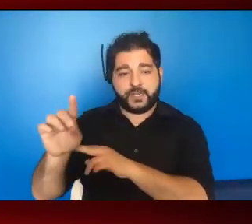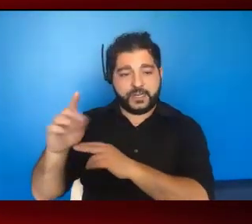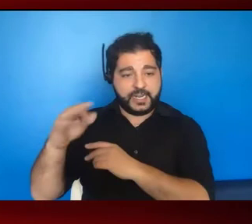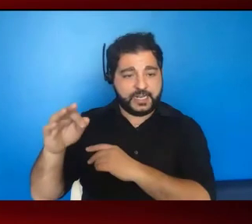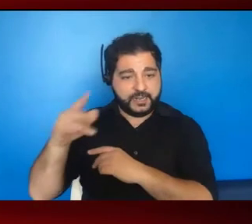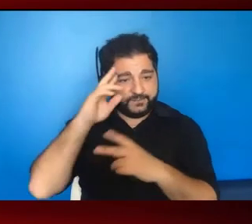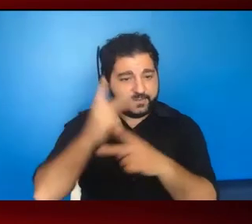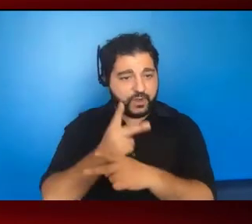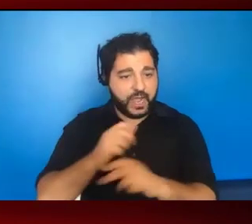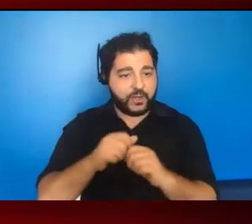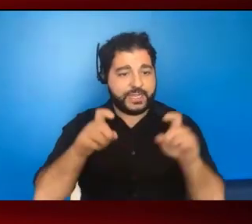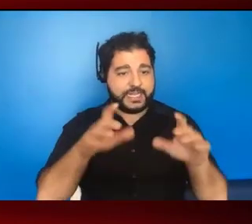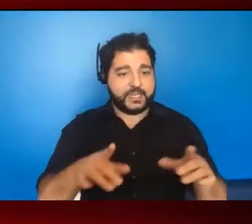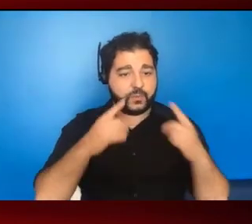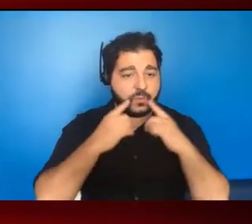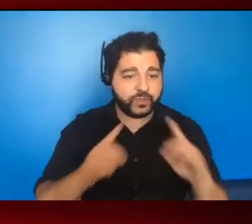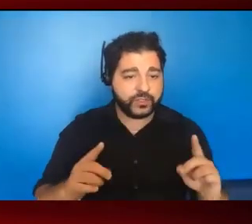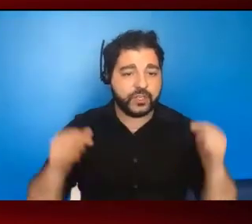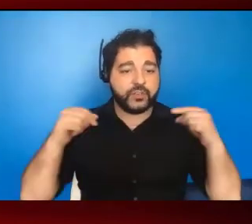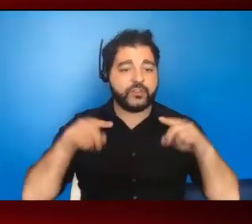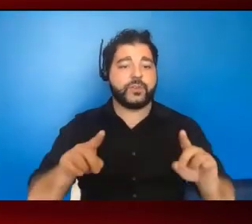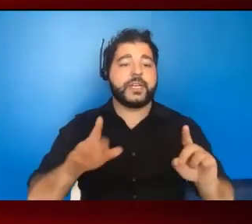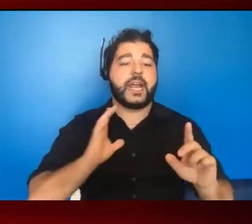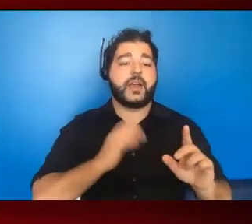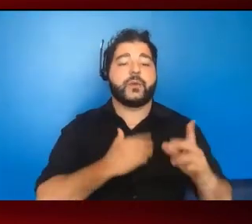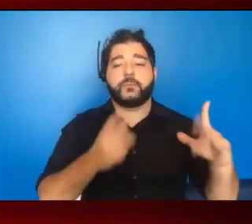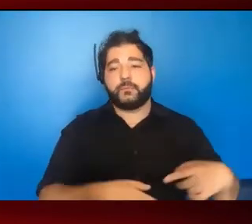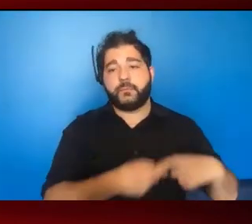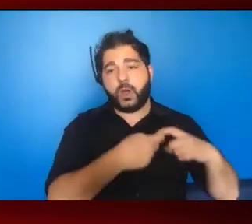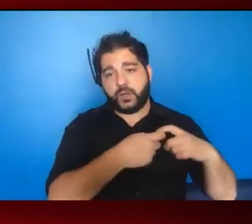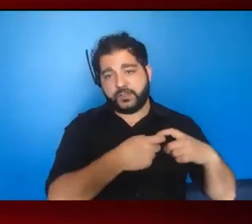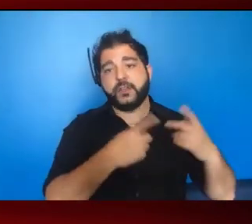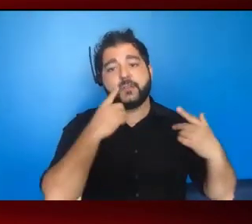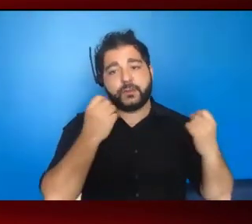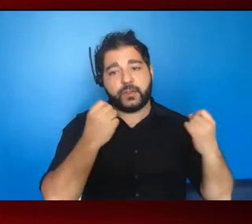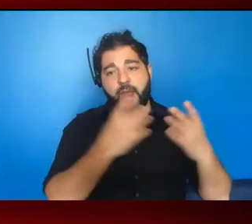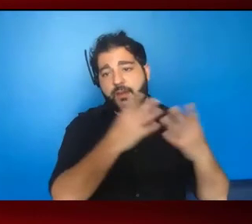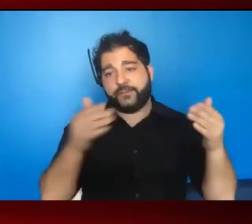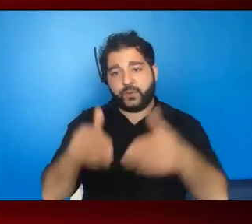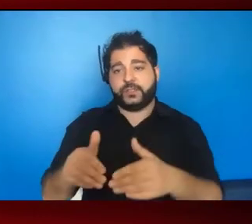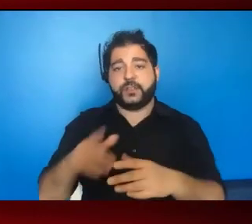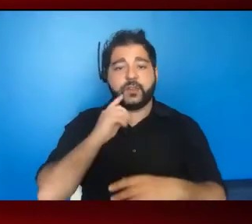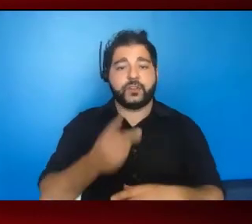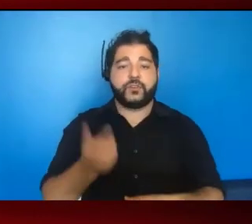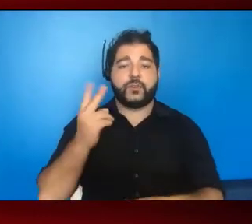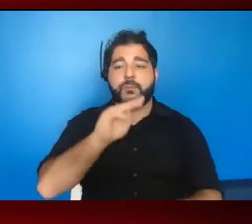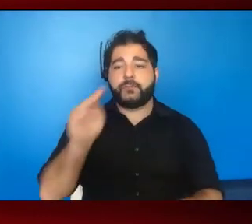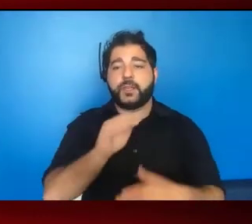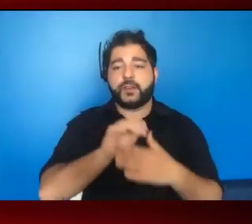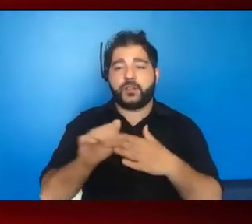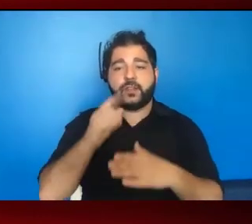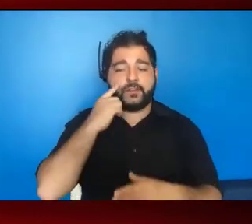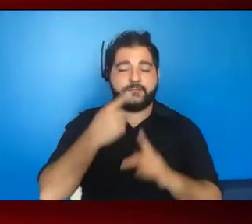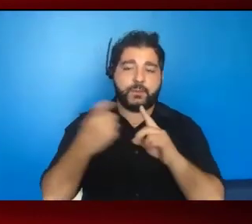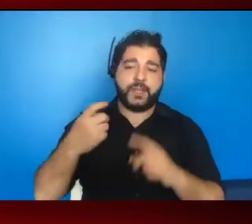to continue testing work even during the pause that a lot of care went to was the award of $2 million from the HHS